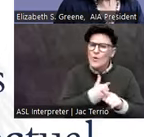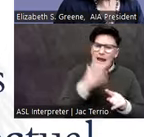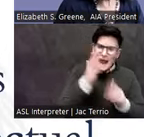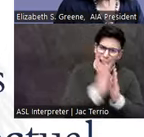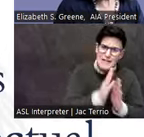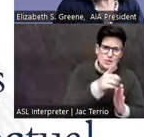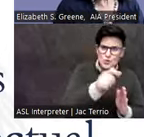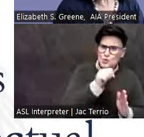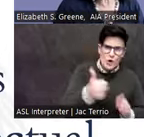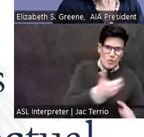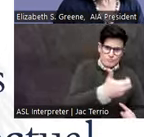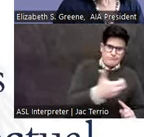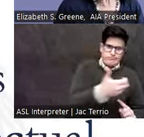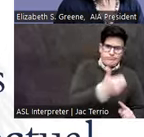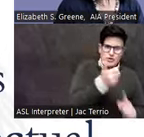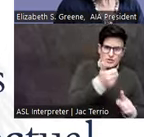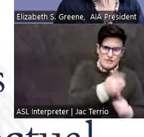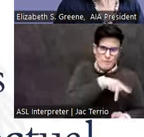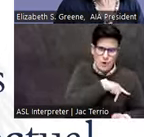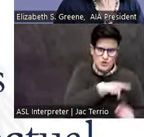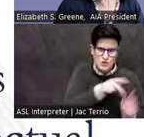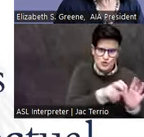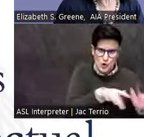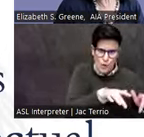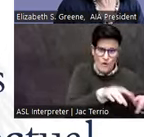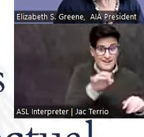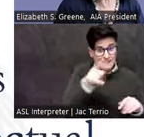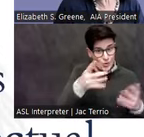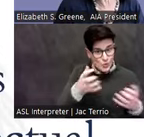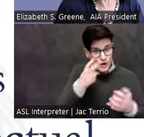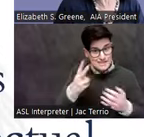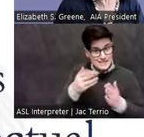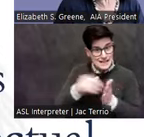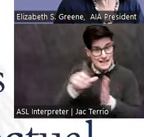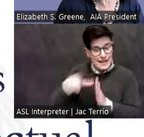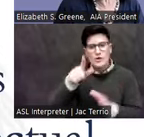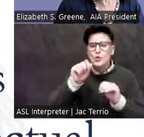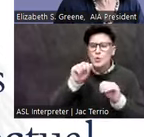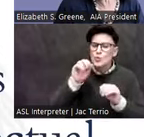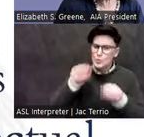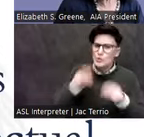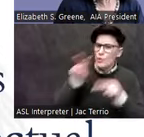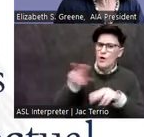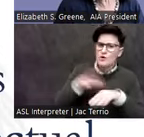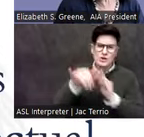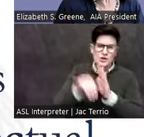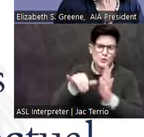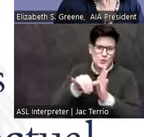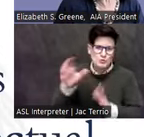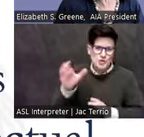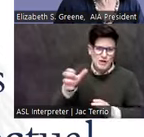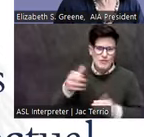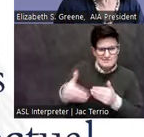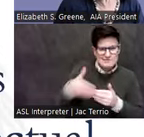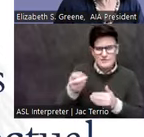you'd like to see the recording from today's talk, we'll post it on the AIA's YouTube channel within the next few days and we'll send everyone